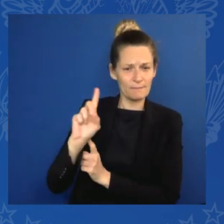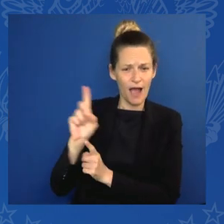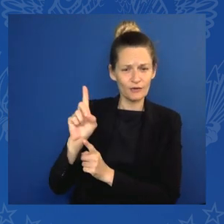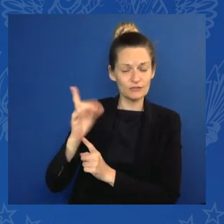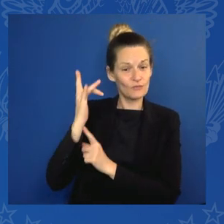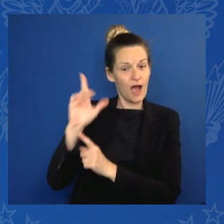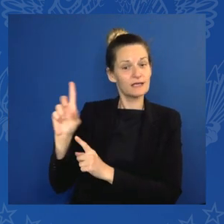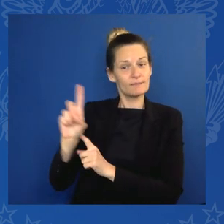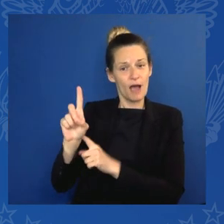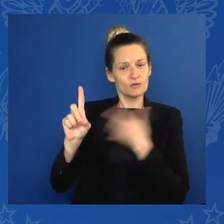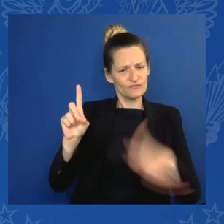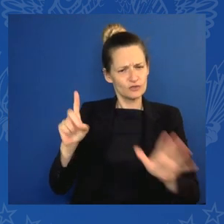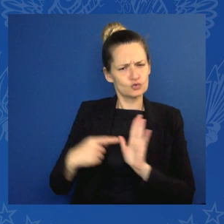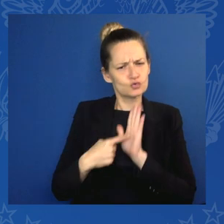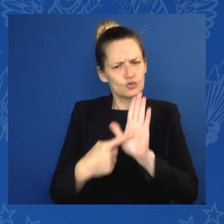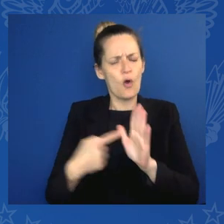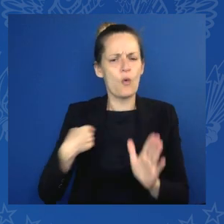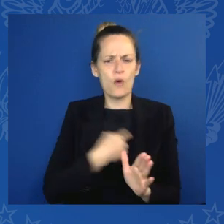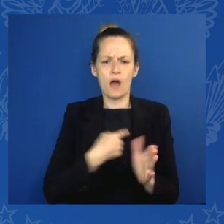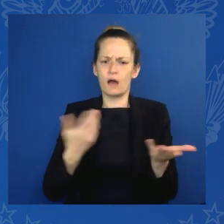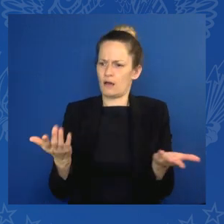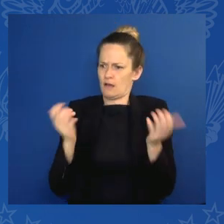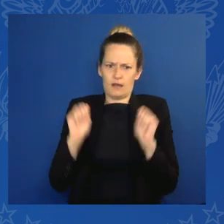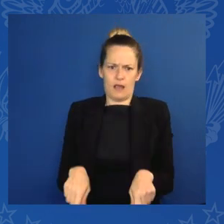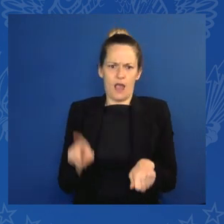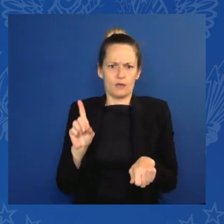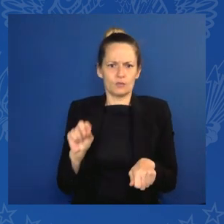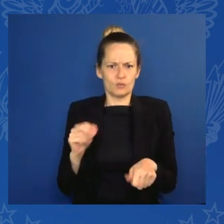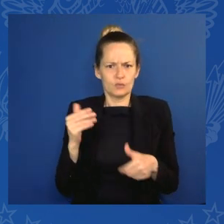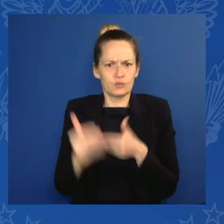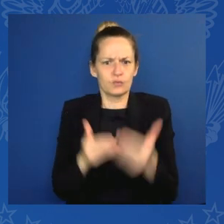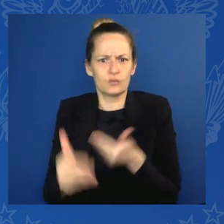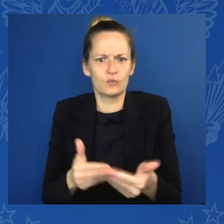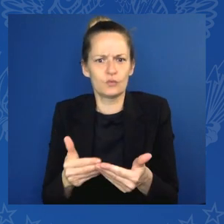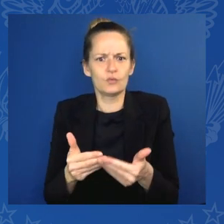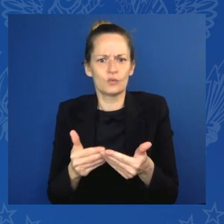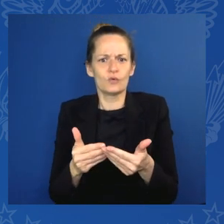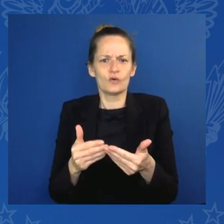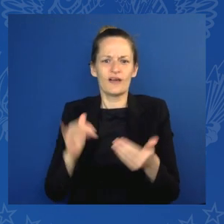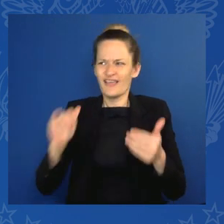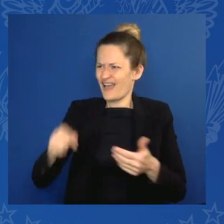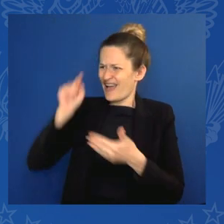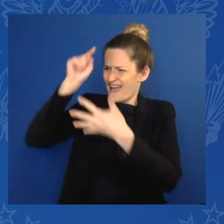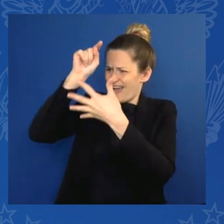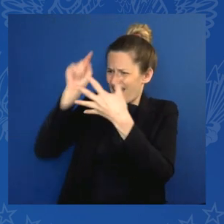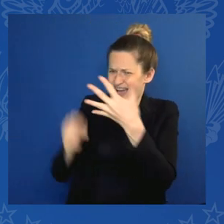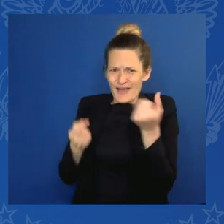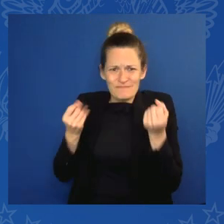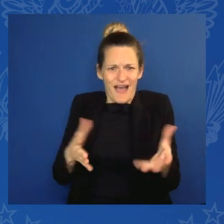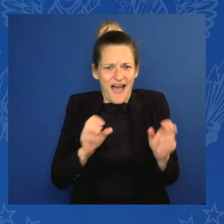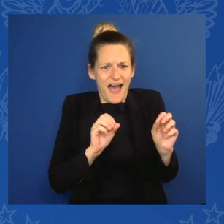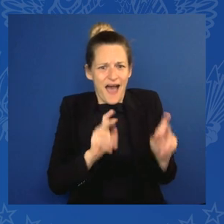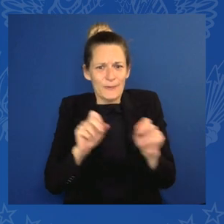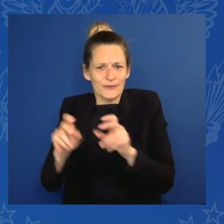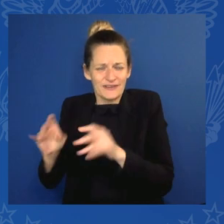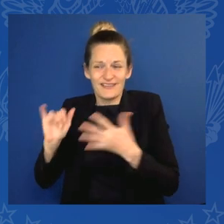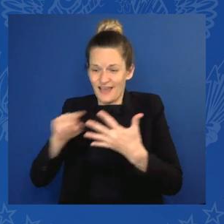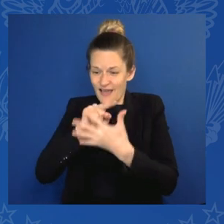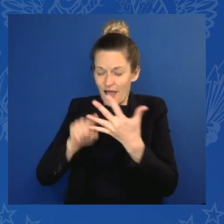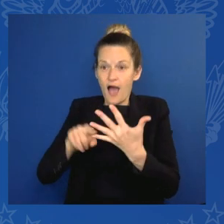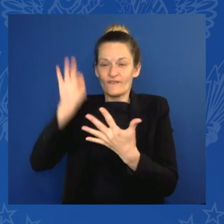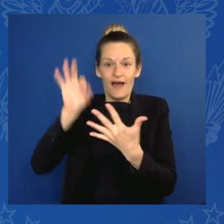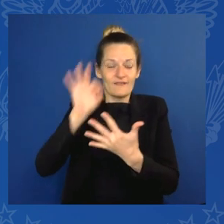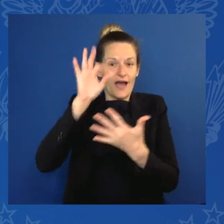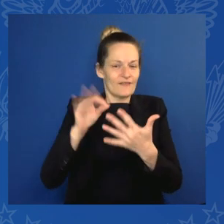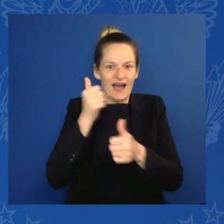that we have to offer, I have no doubt that we'll win the competition every time. Thank you. Now I invite President van der